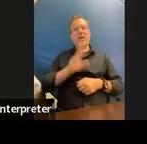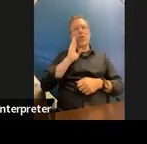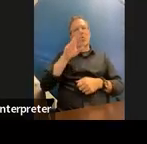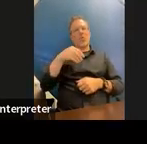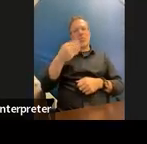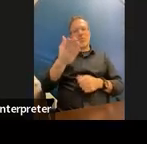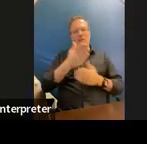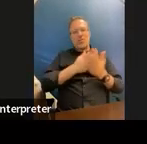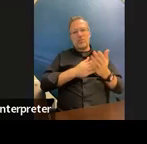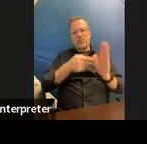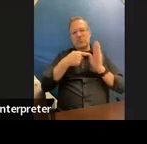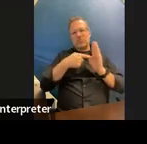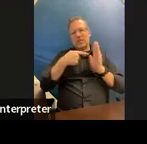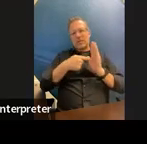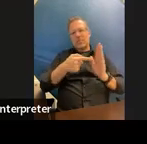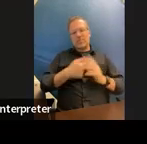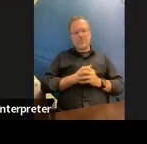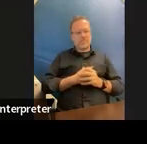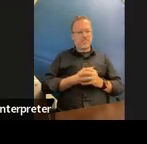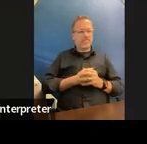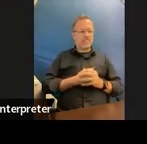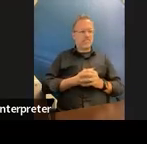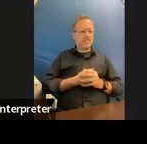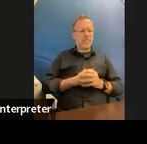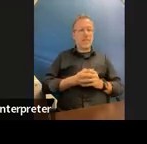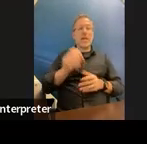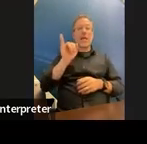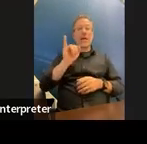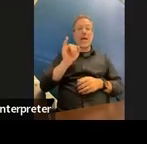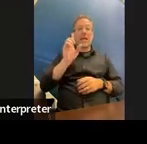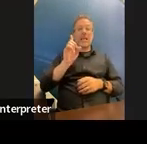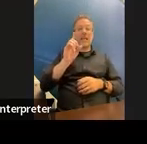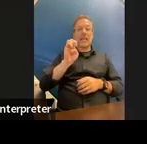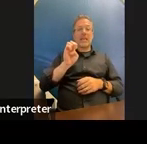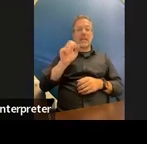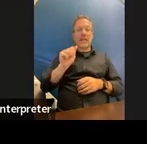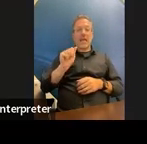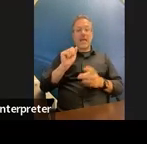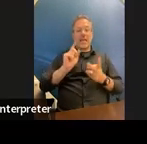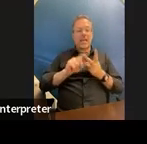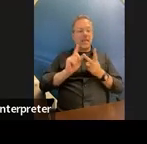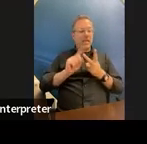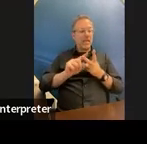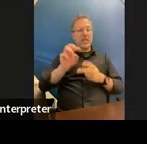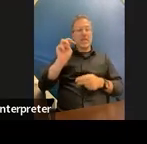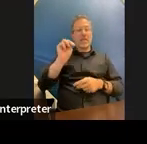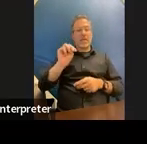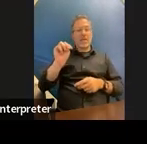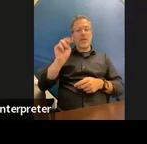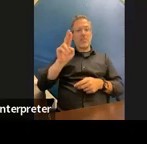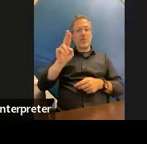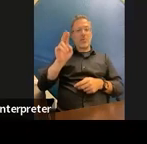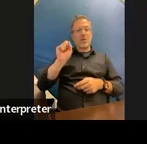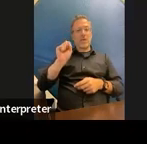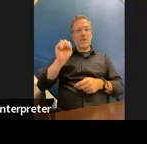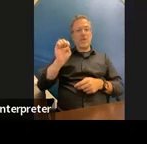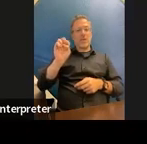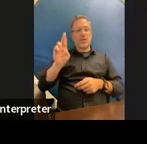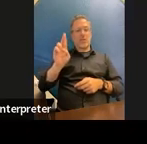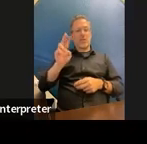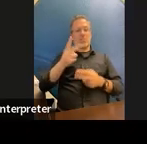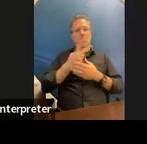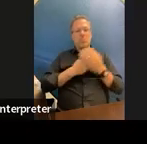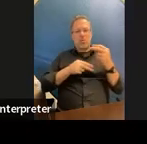um idea and muser go through each